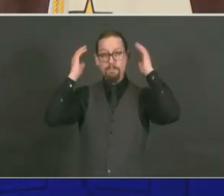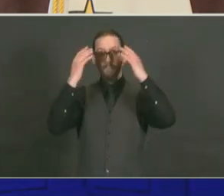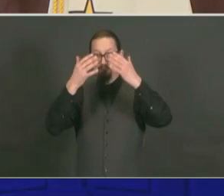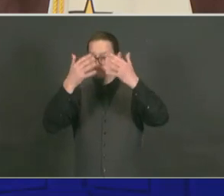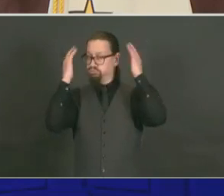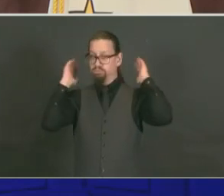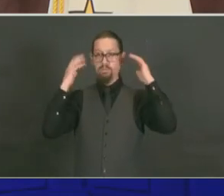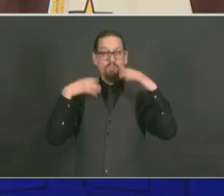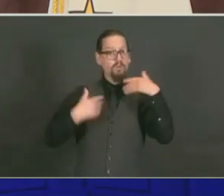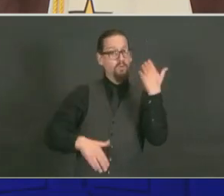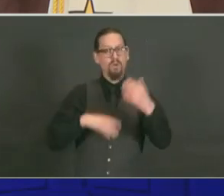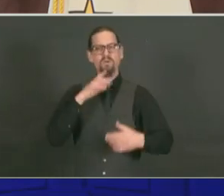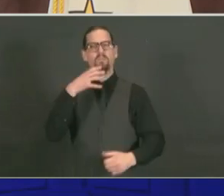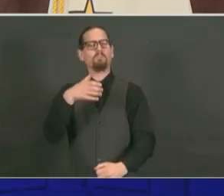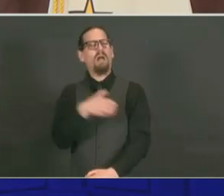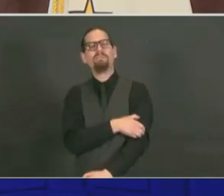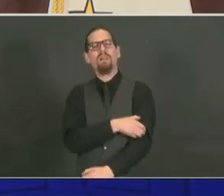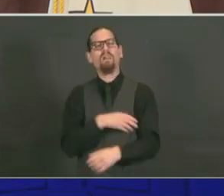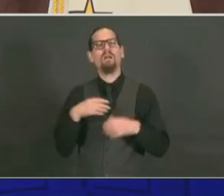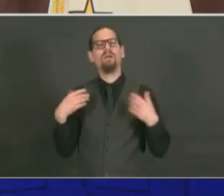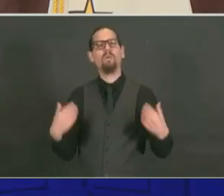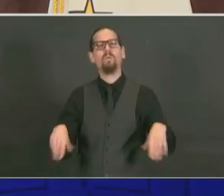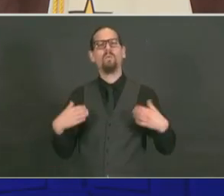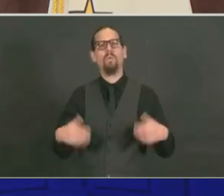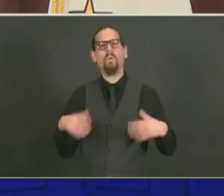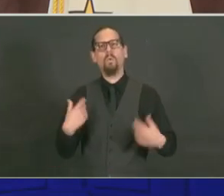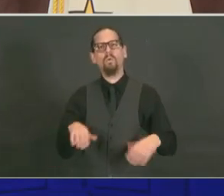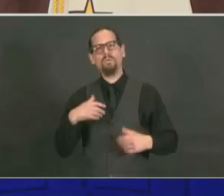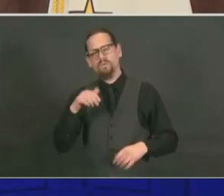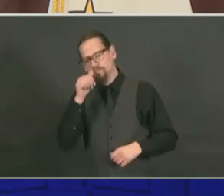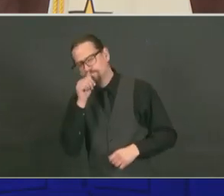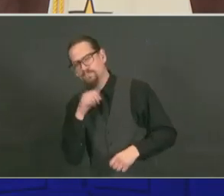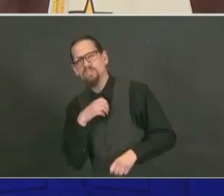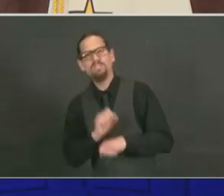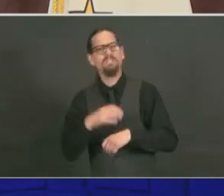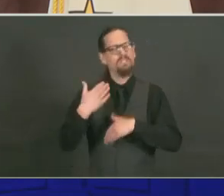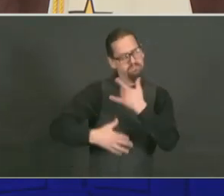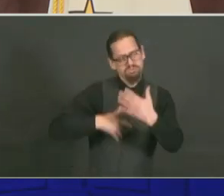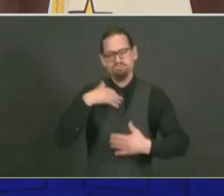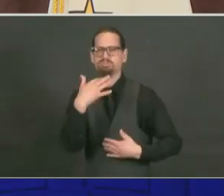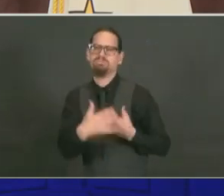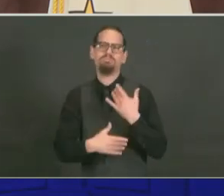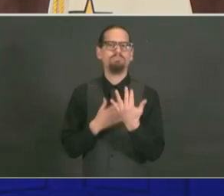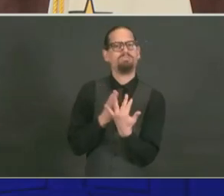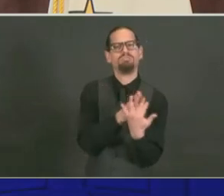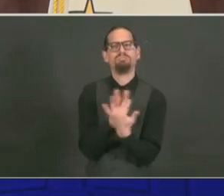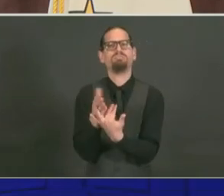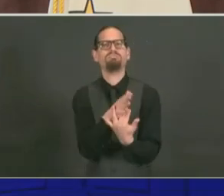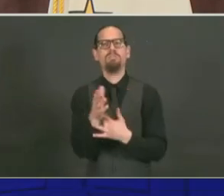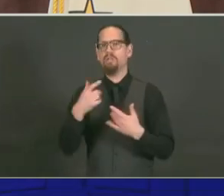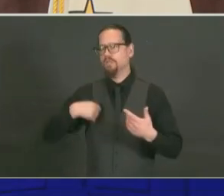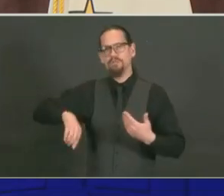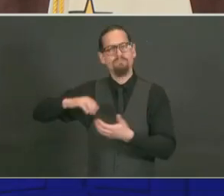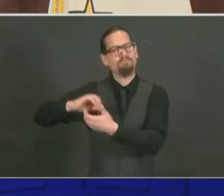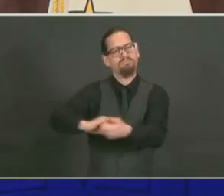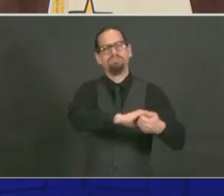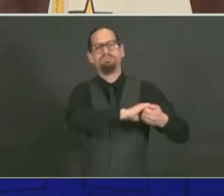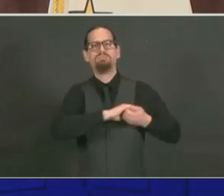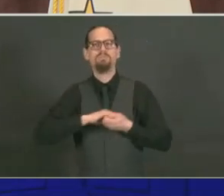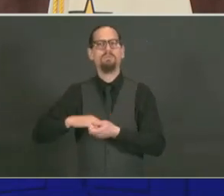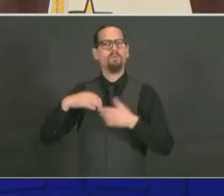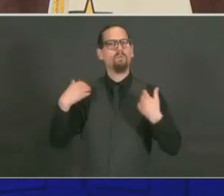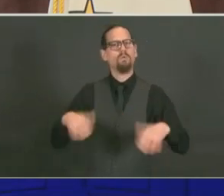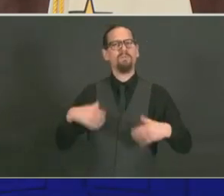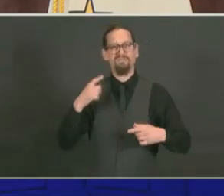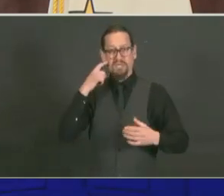and support each other. We all want to get vaccinated as quickly as possible. And believe me, we